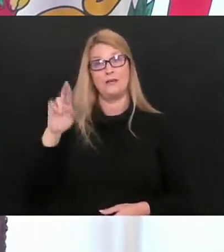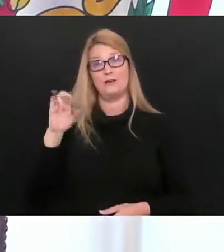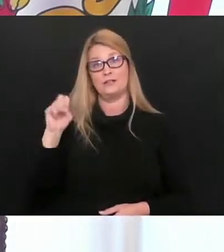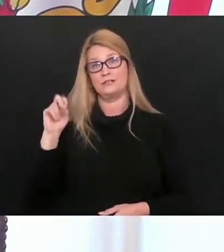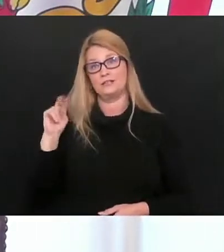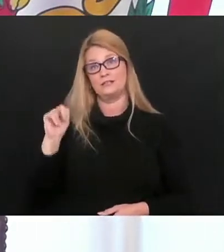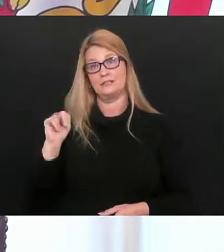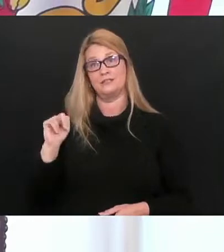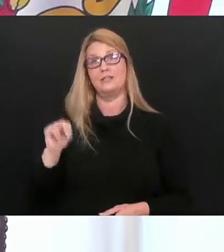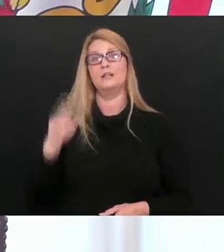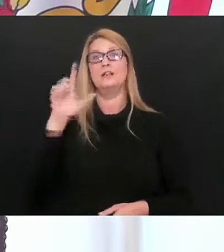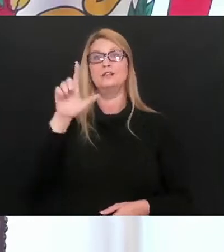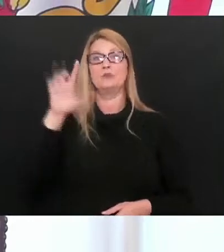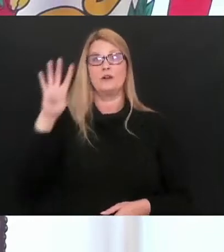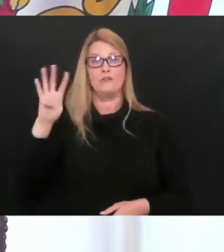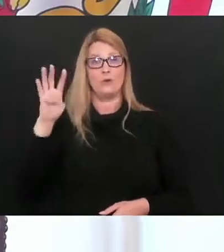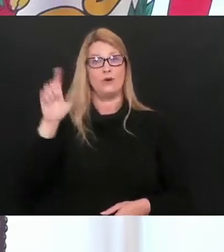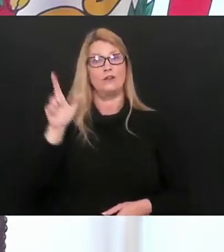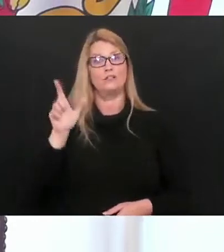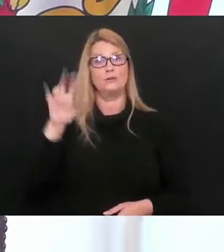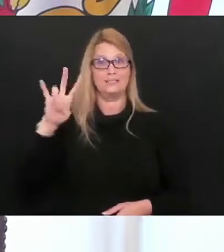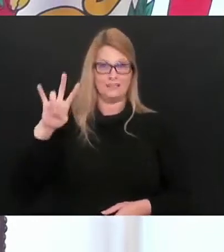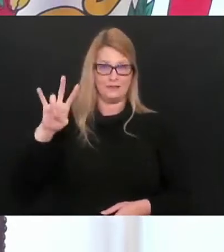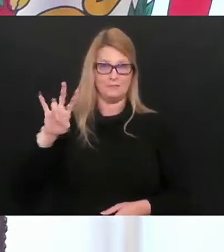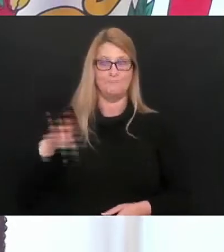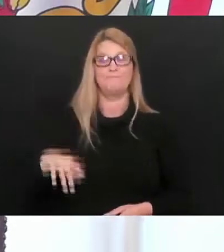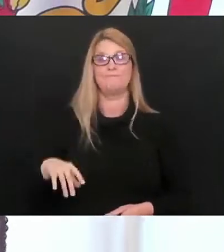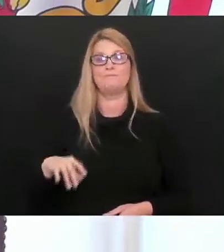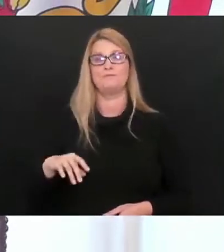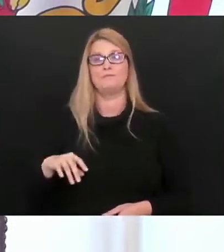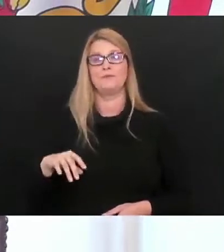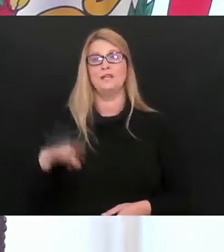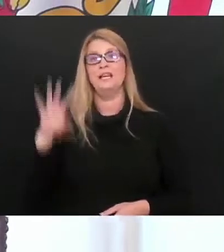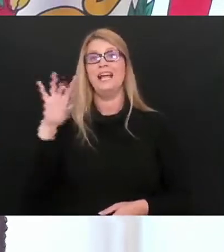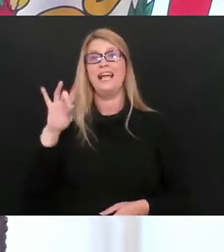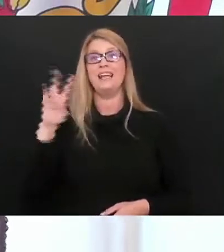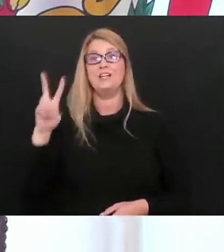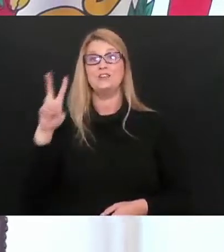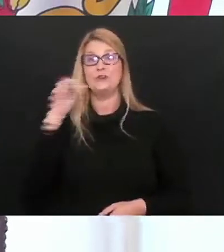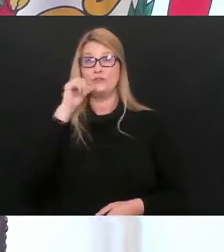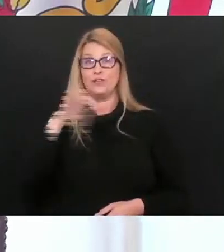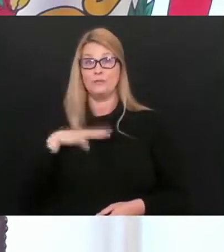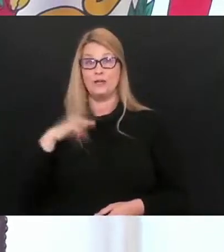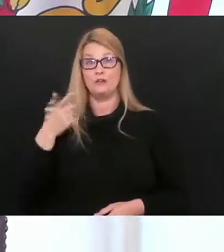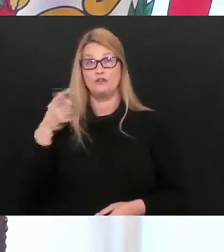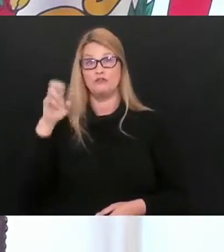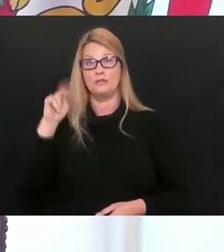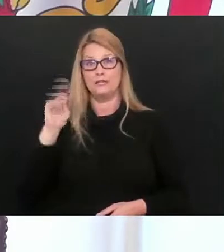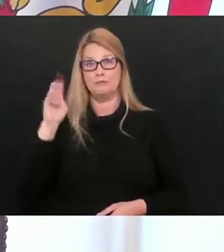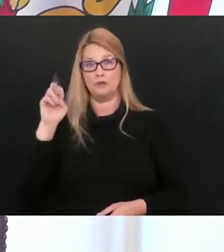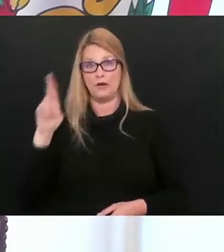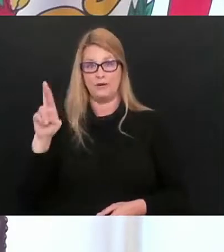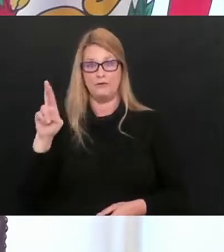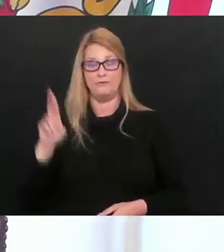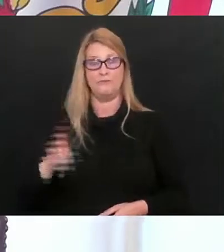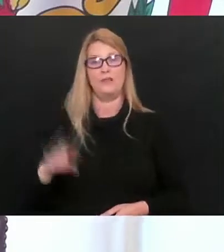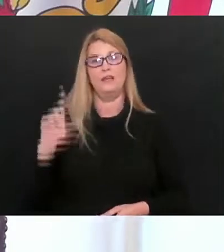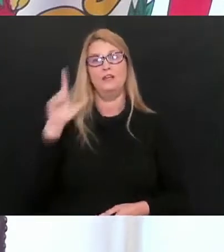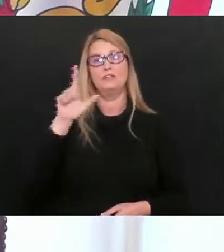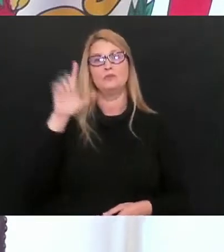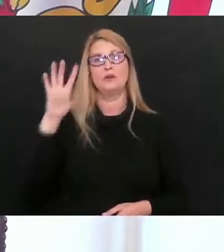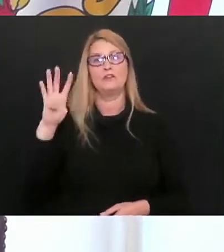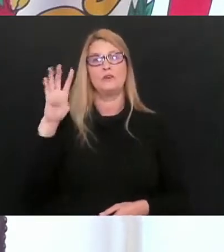County. Our 2,427th death is an 82-year-old female from Greenbrier County. Our 2